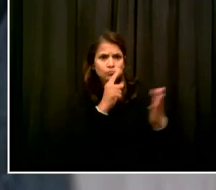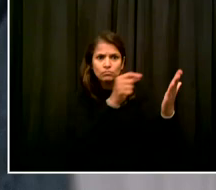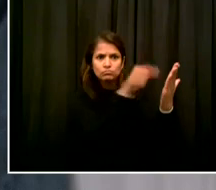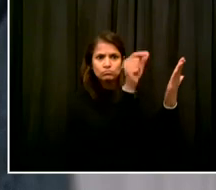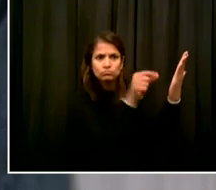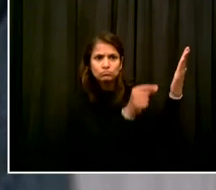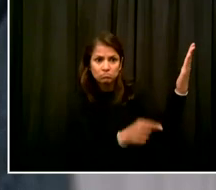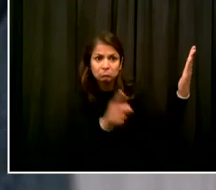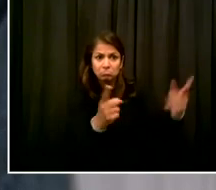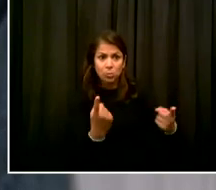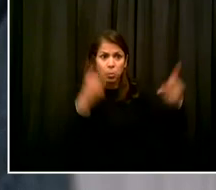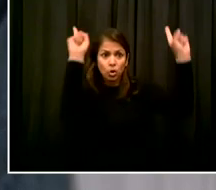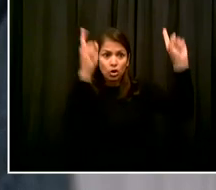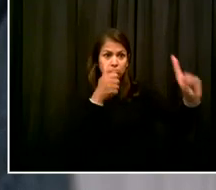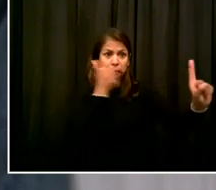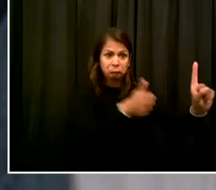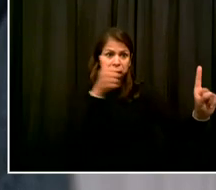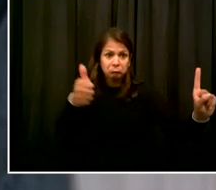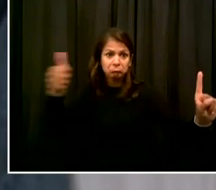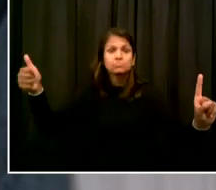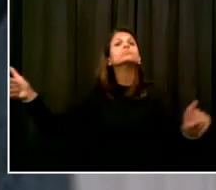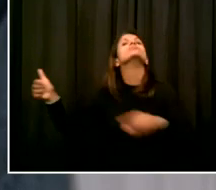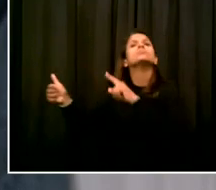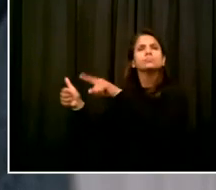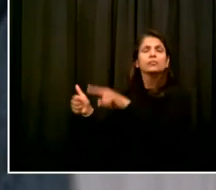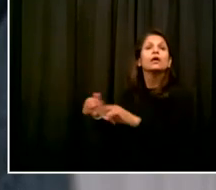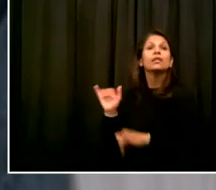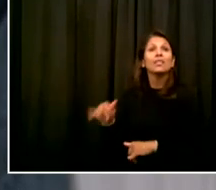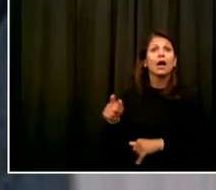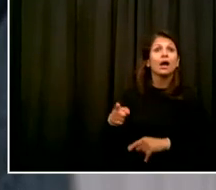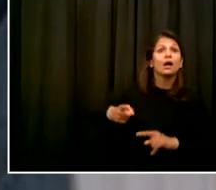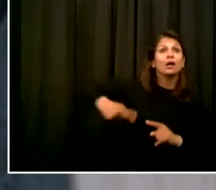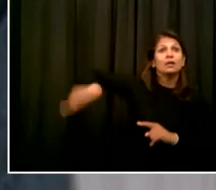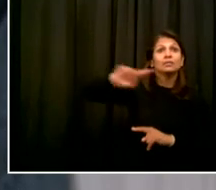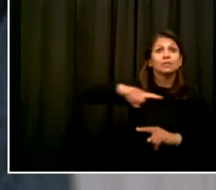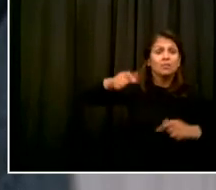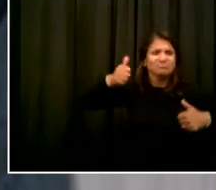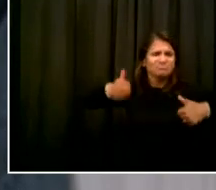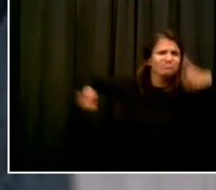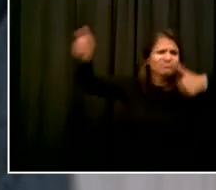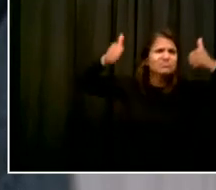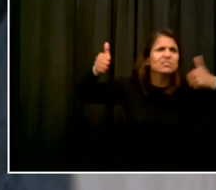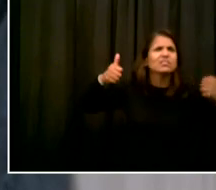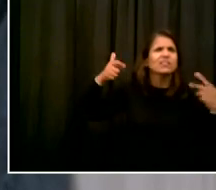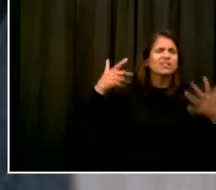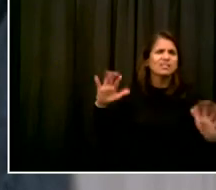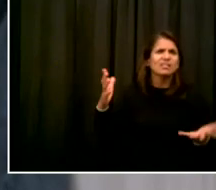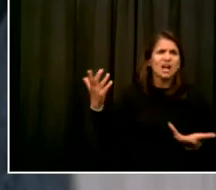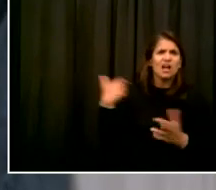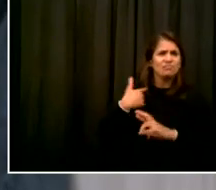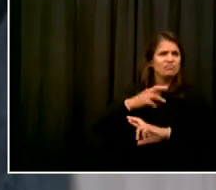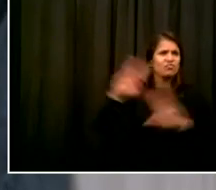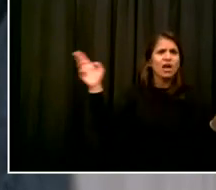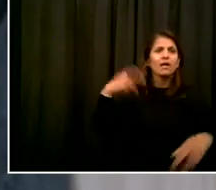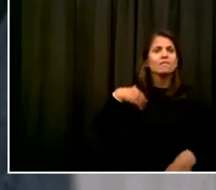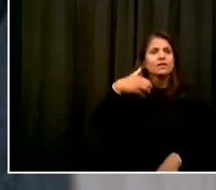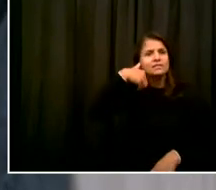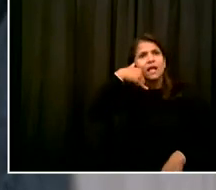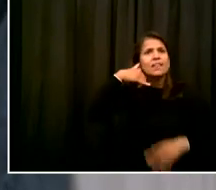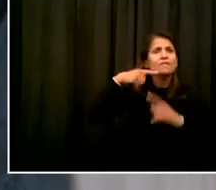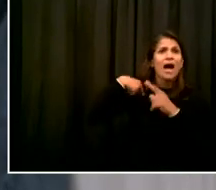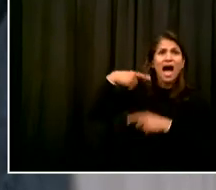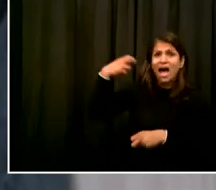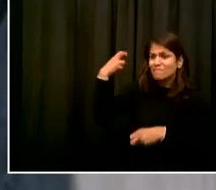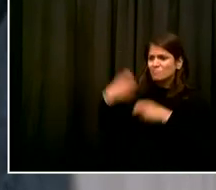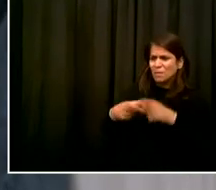my cell number, it doesn't have my email number. If there is a concern that you're hearing about, call me, send